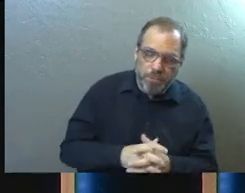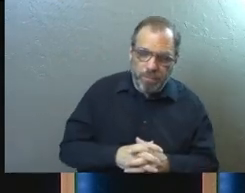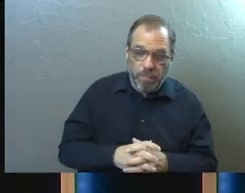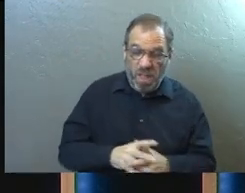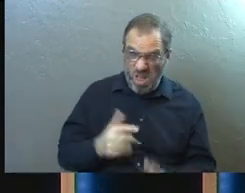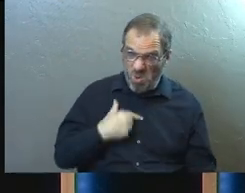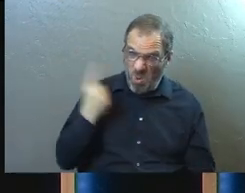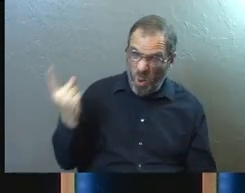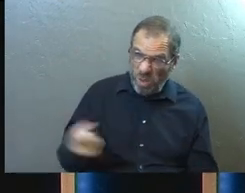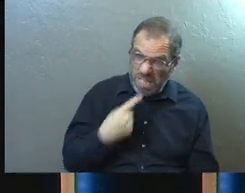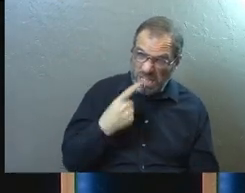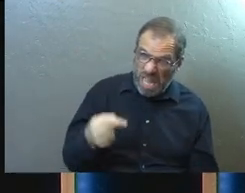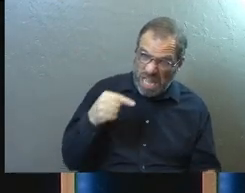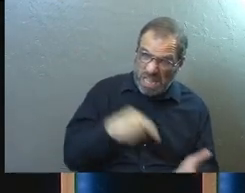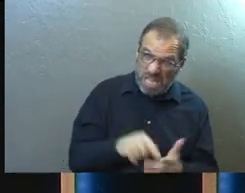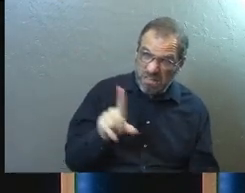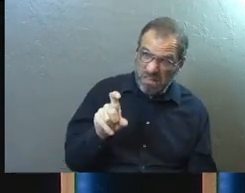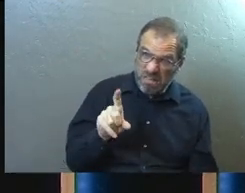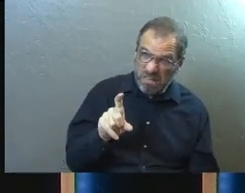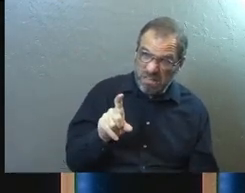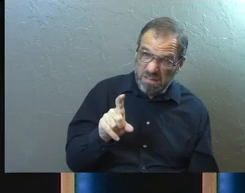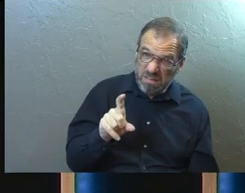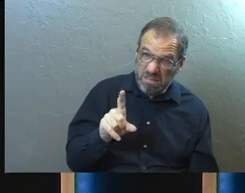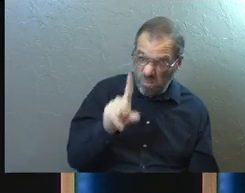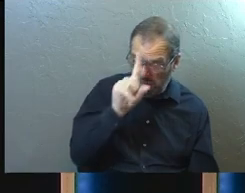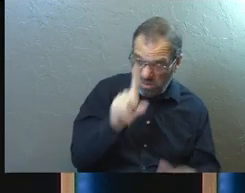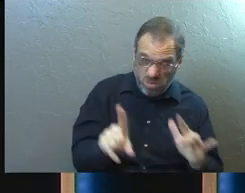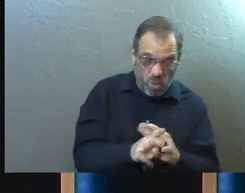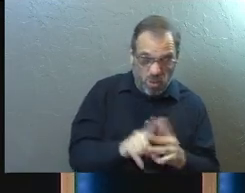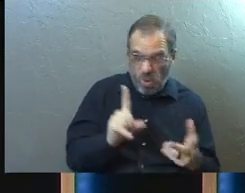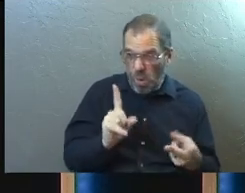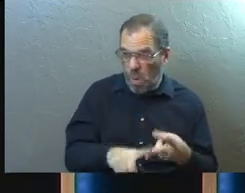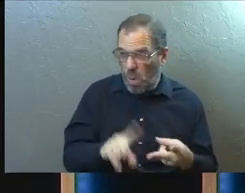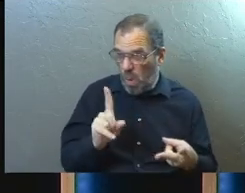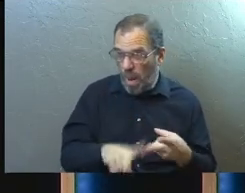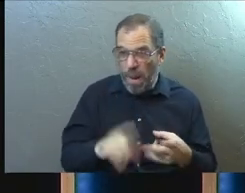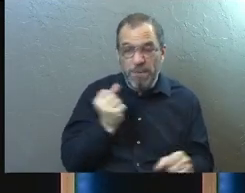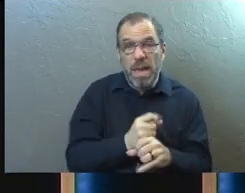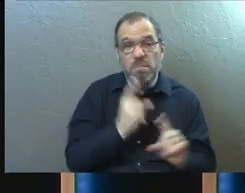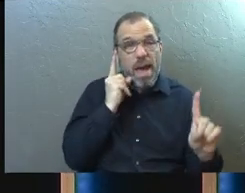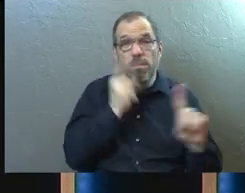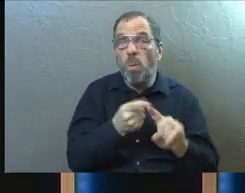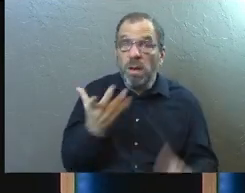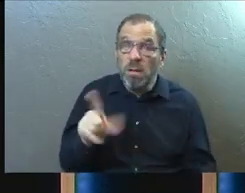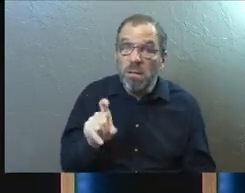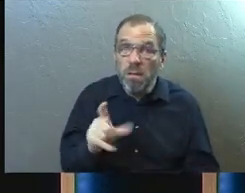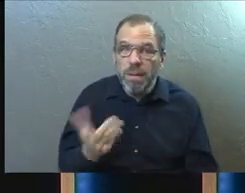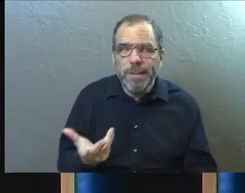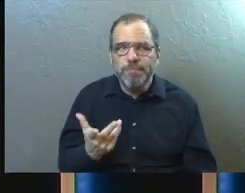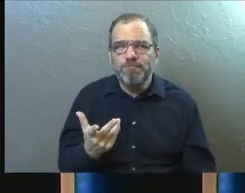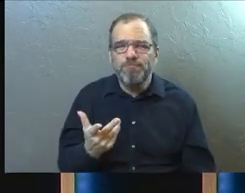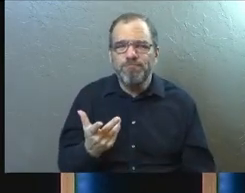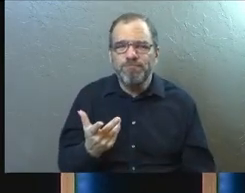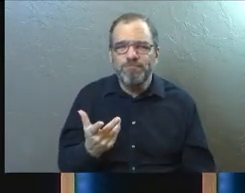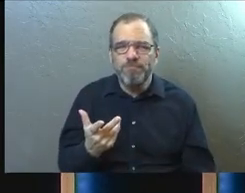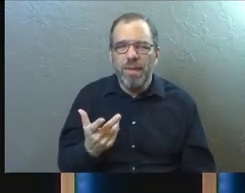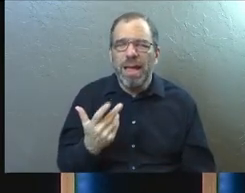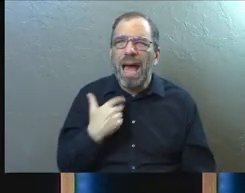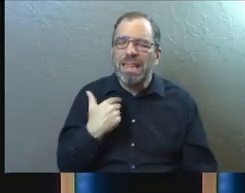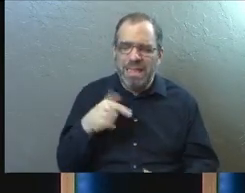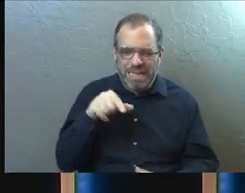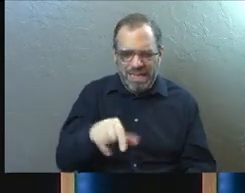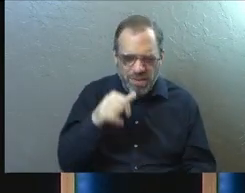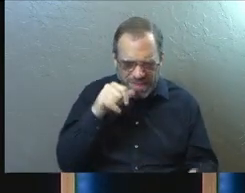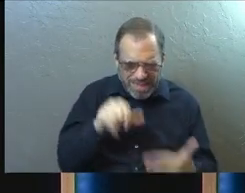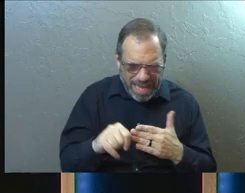Do I always have to say this thing when it comes up? Do I always have to make my point about this? I think what we're being called to